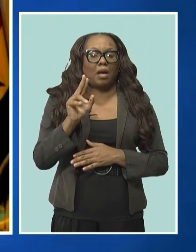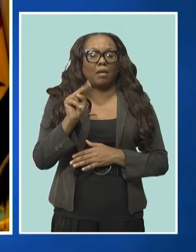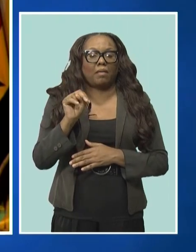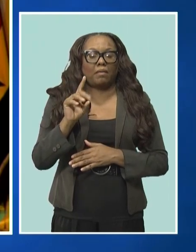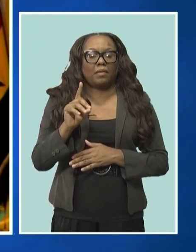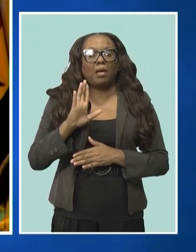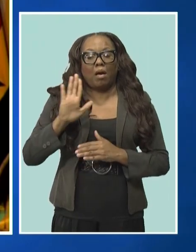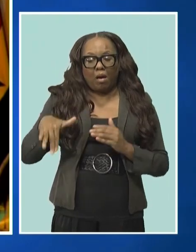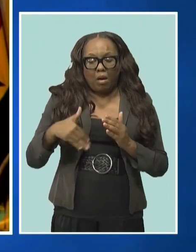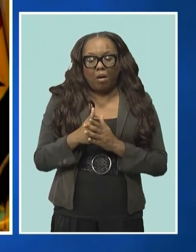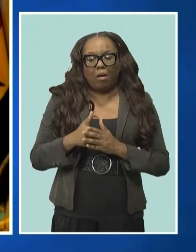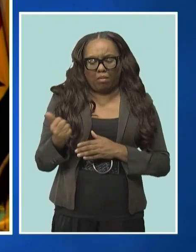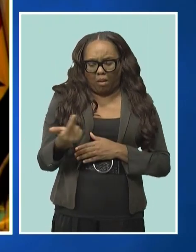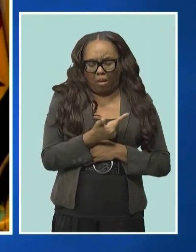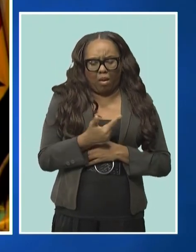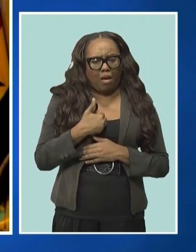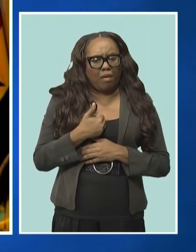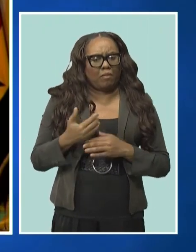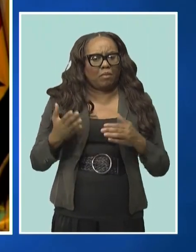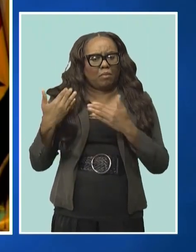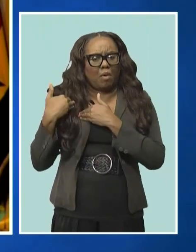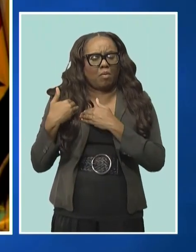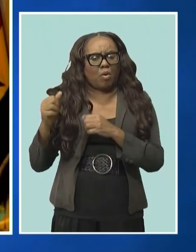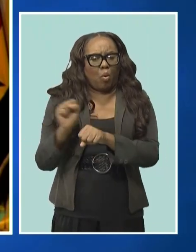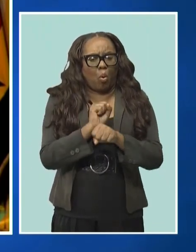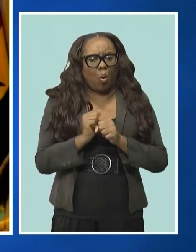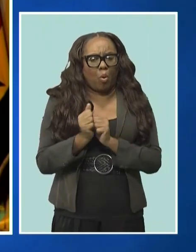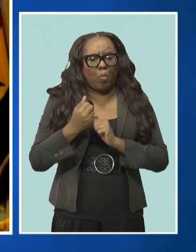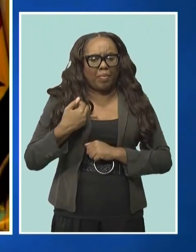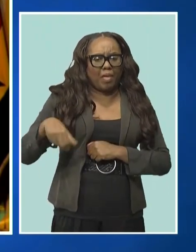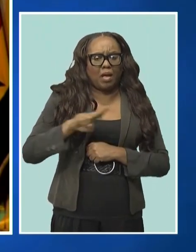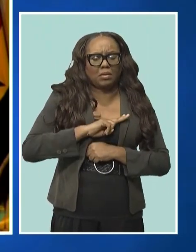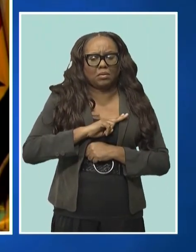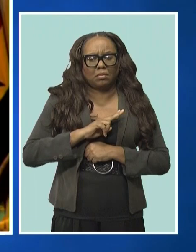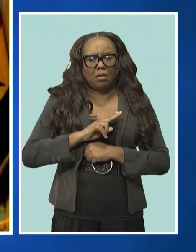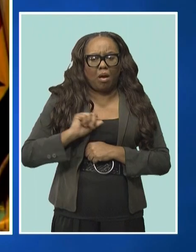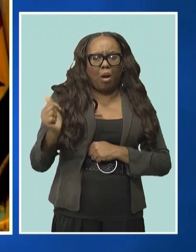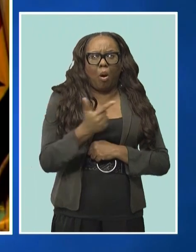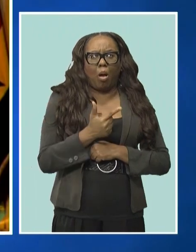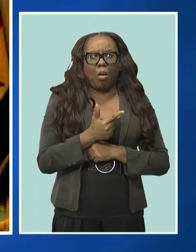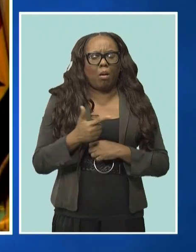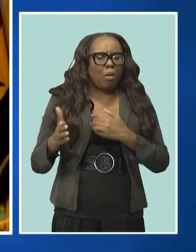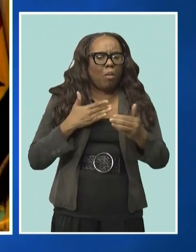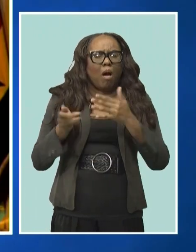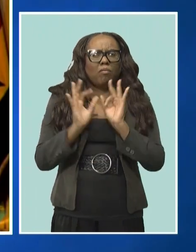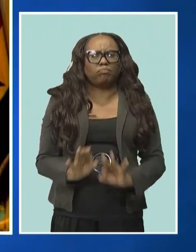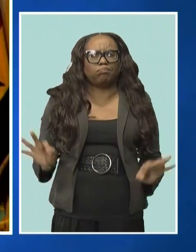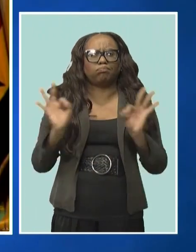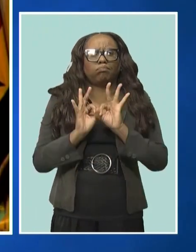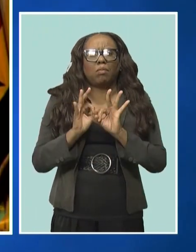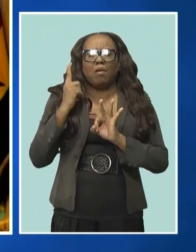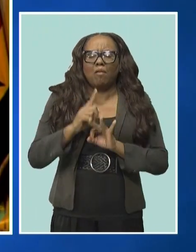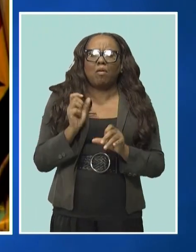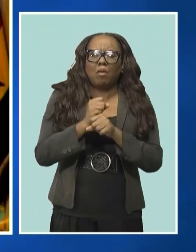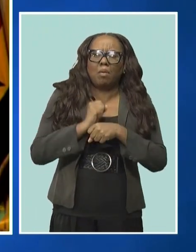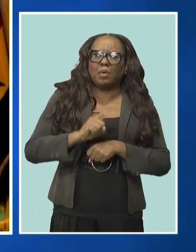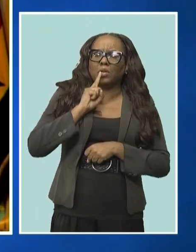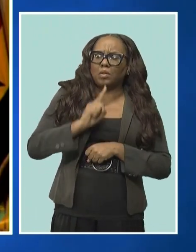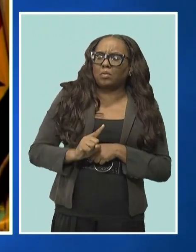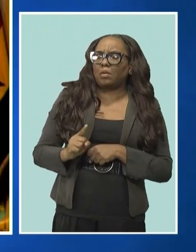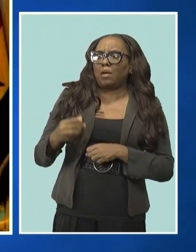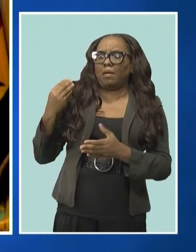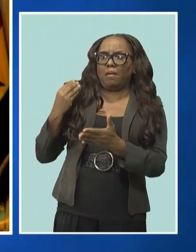work with us all to ensure that whatever is necessary to make both the